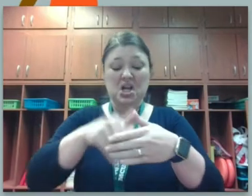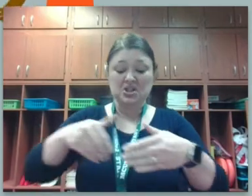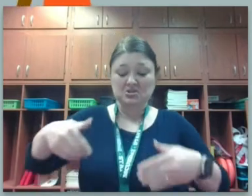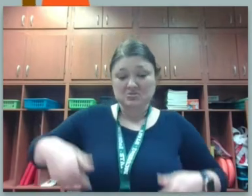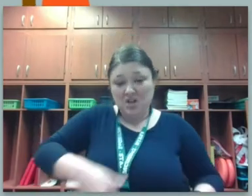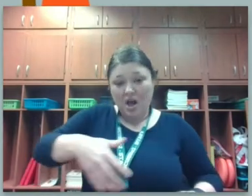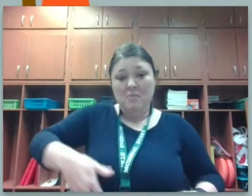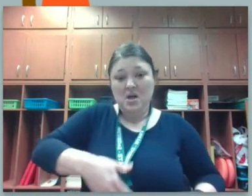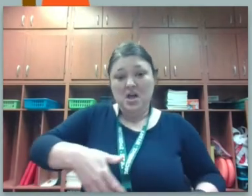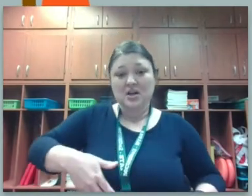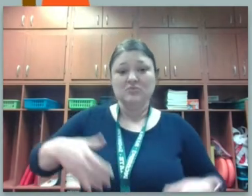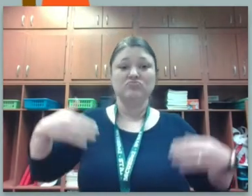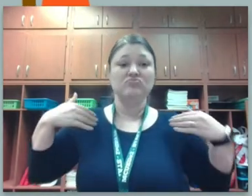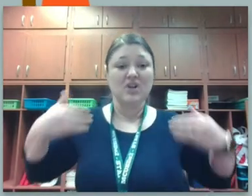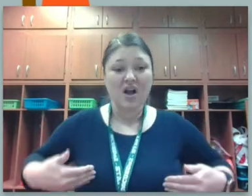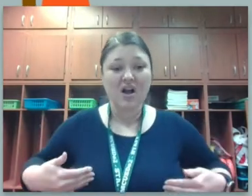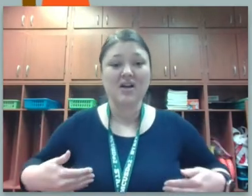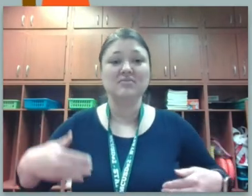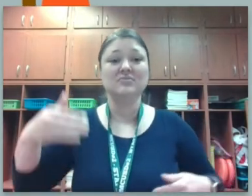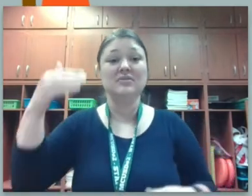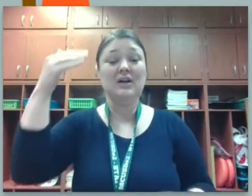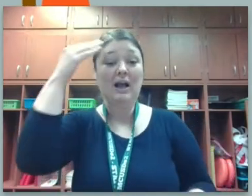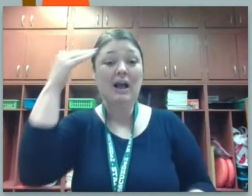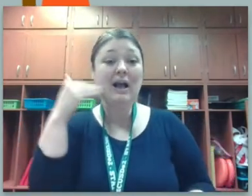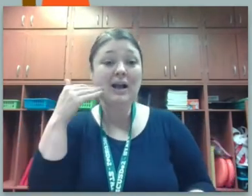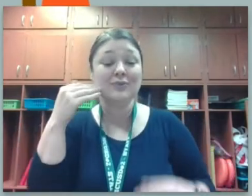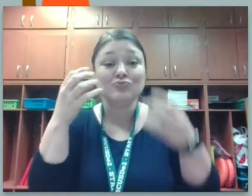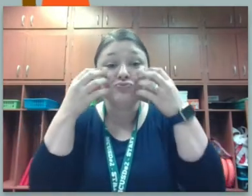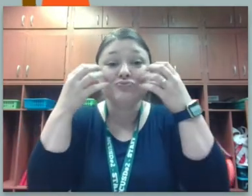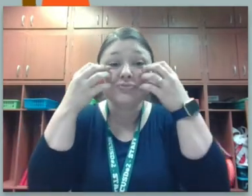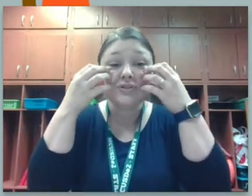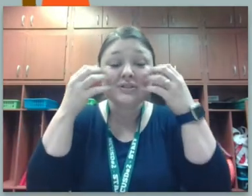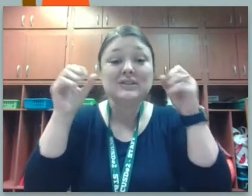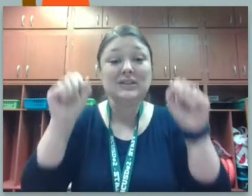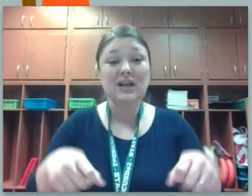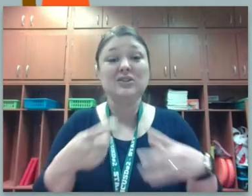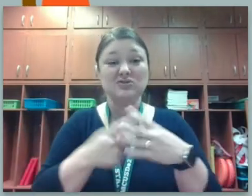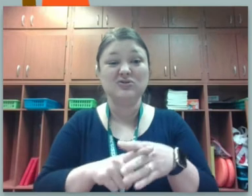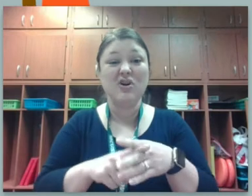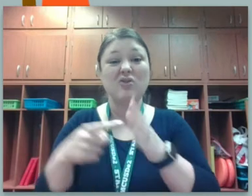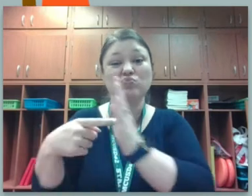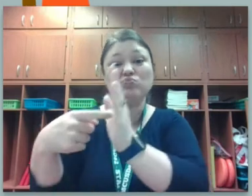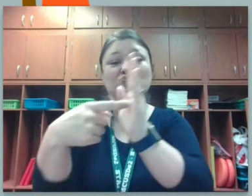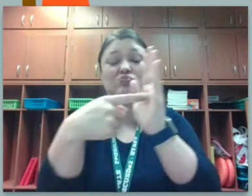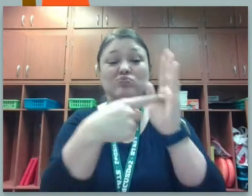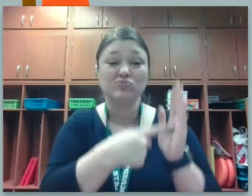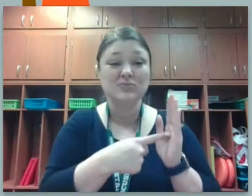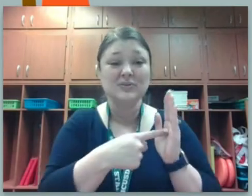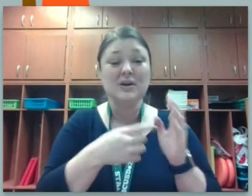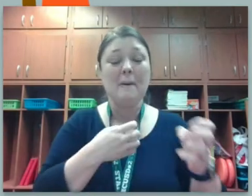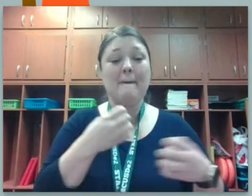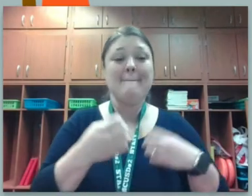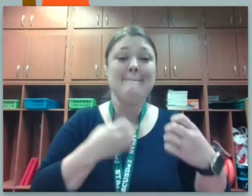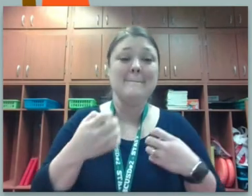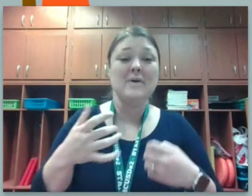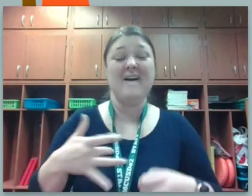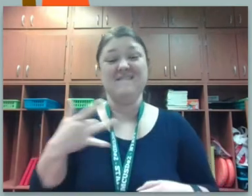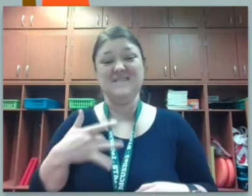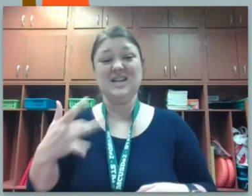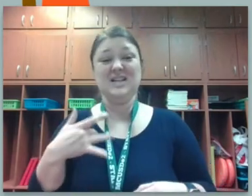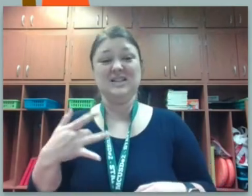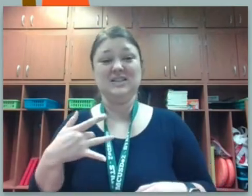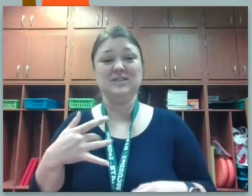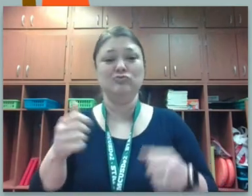chest head even your cheeks we then start to show these emotions and feelings physically